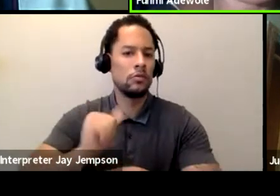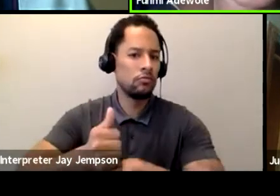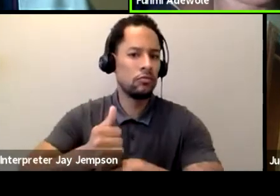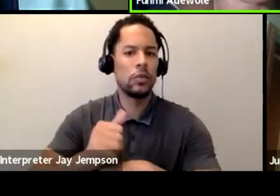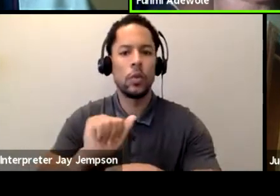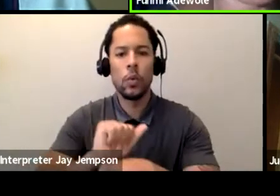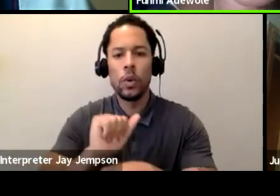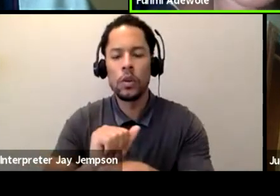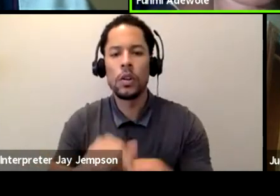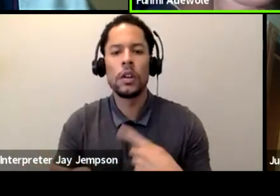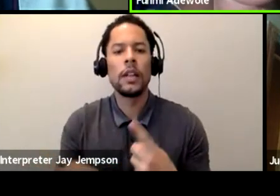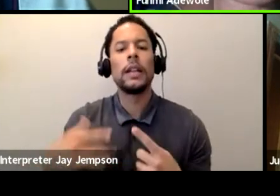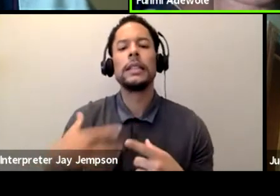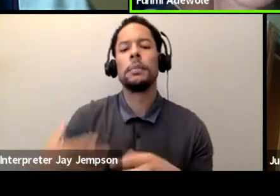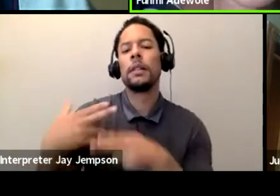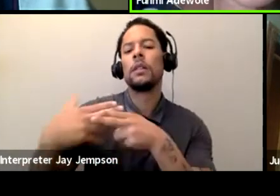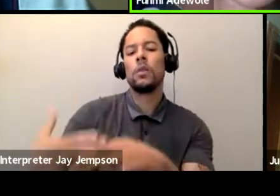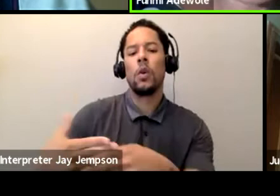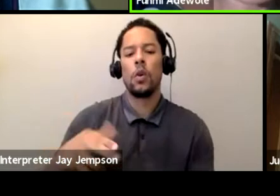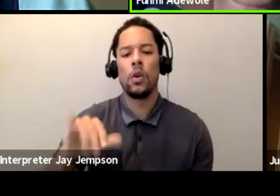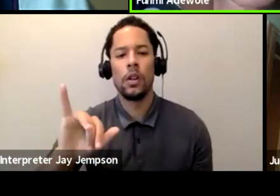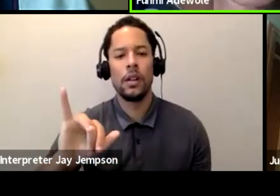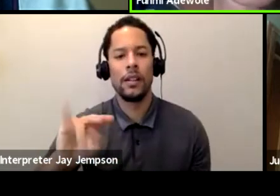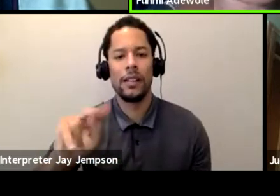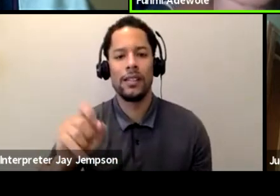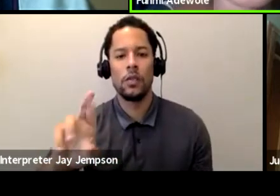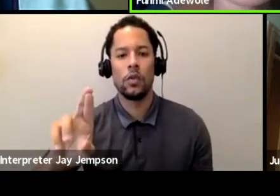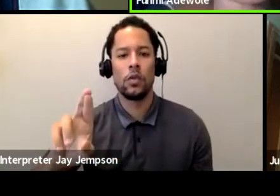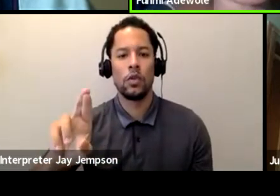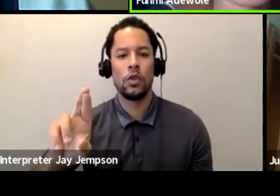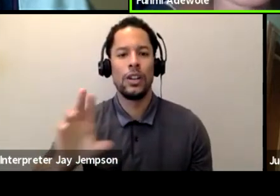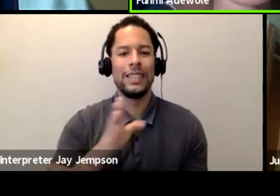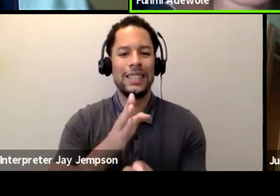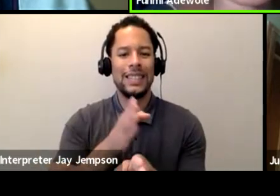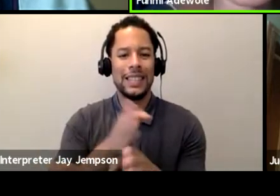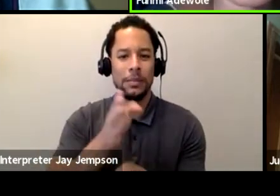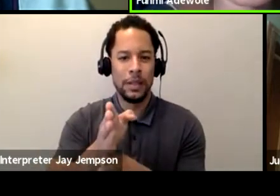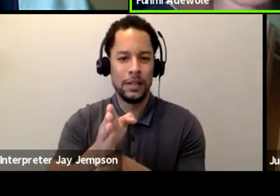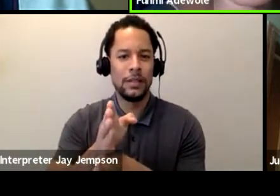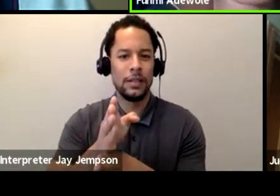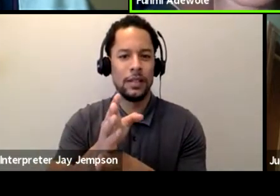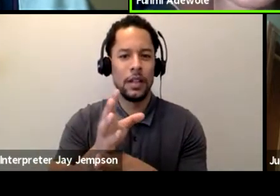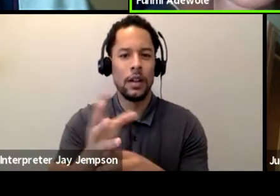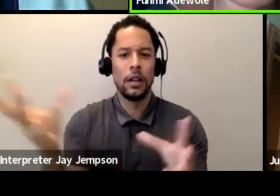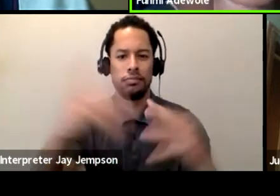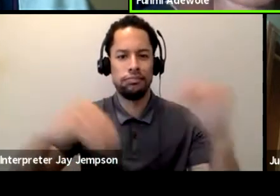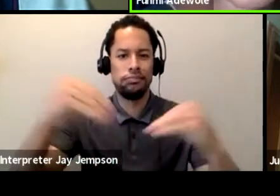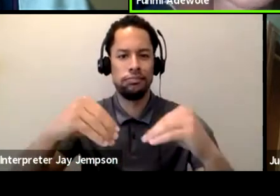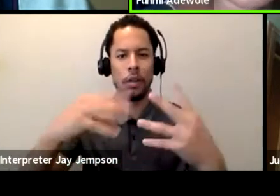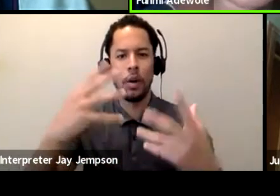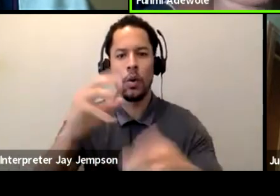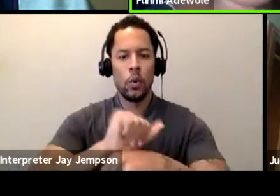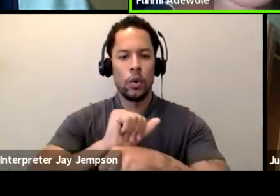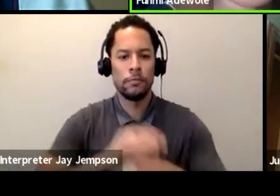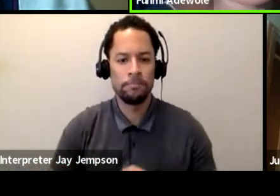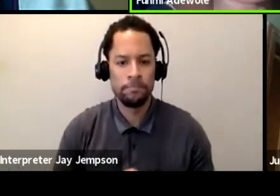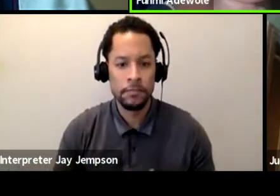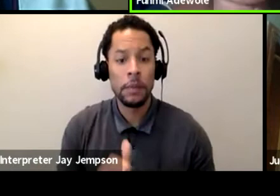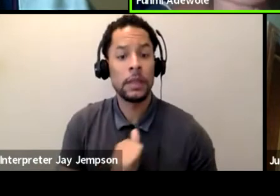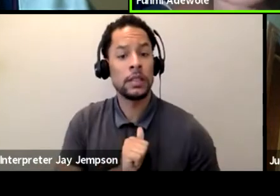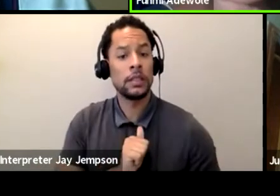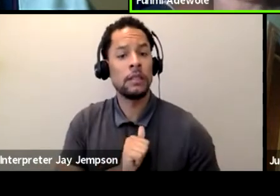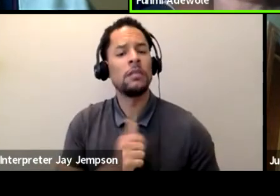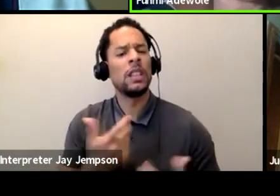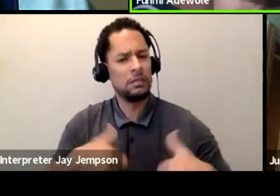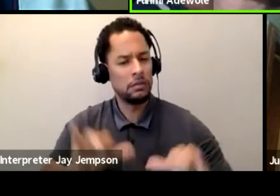theatre makers, for example, I still perform as a storyteller. And so I